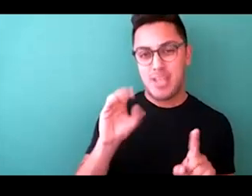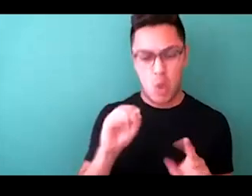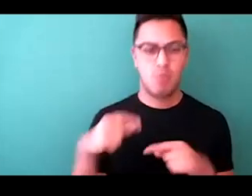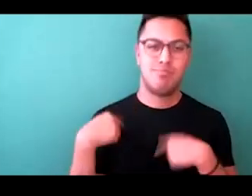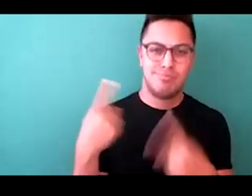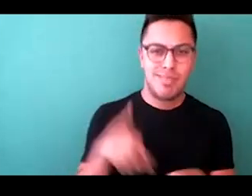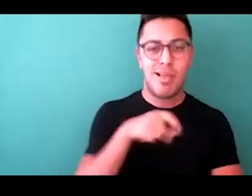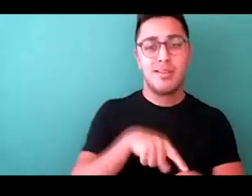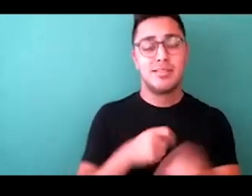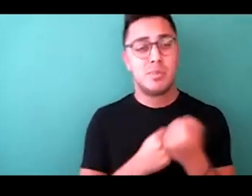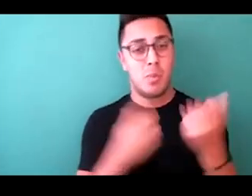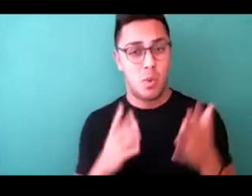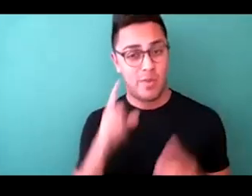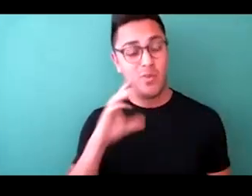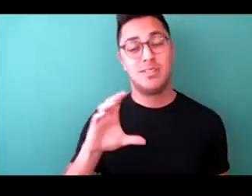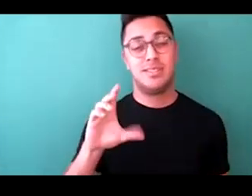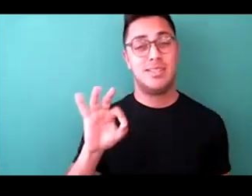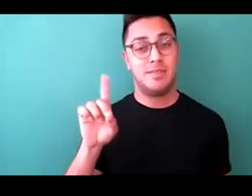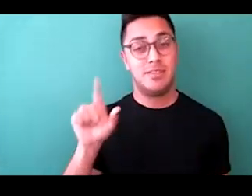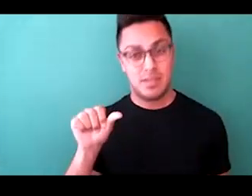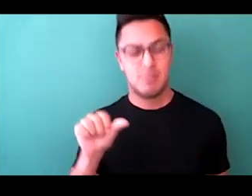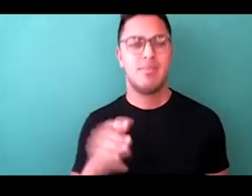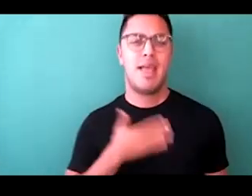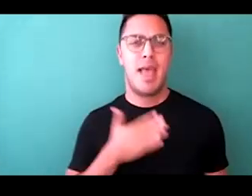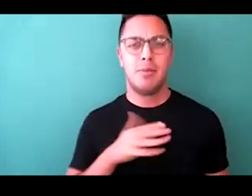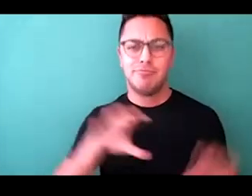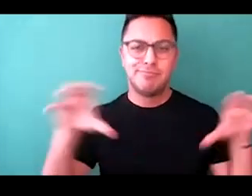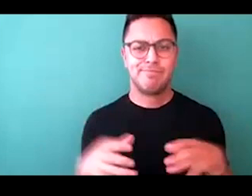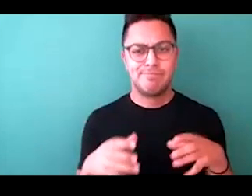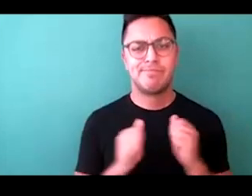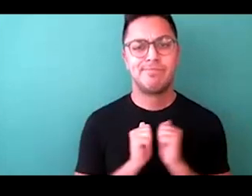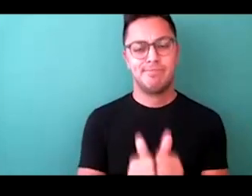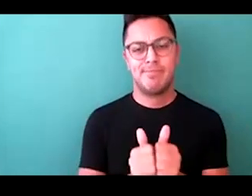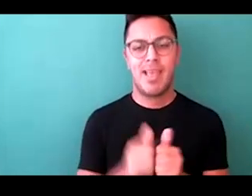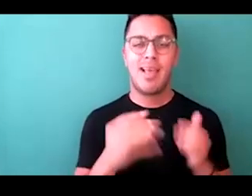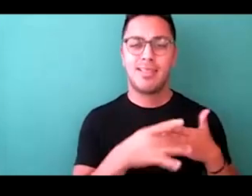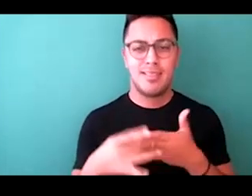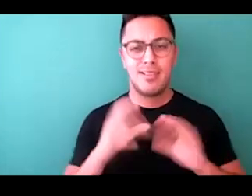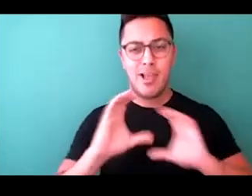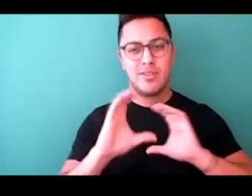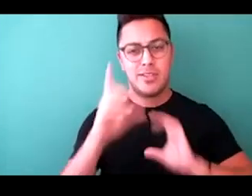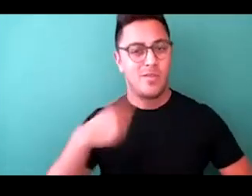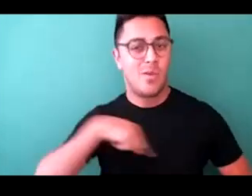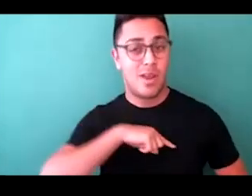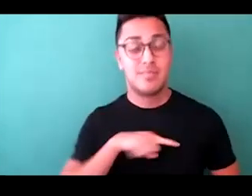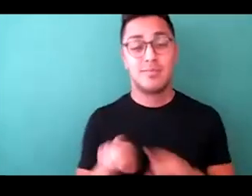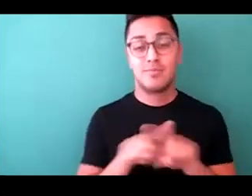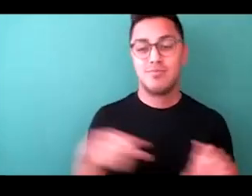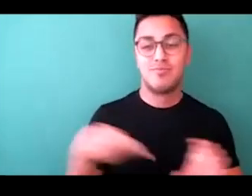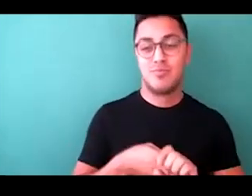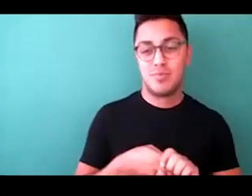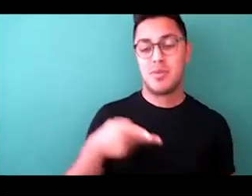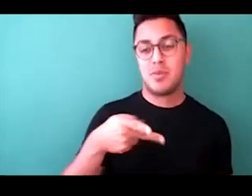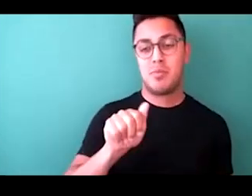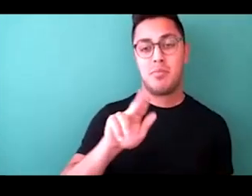and we're so grateful to her for bringing this group together and leading this conversation for us. Also joining us is Paola